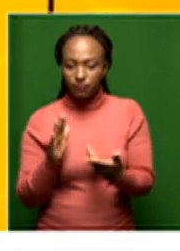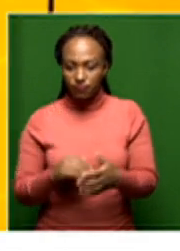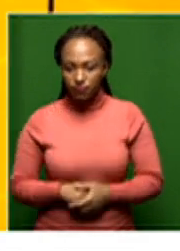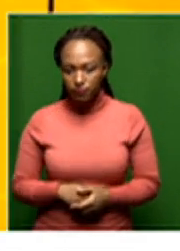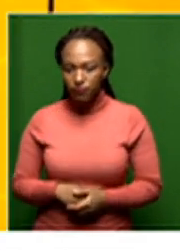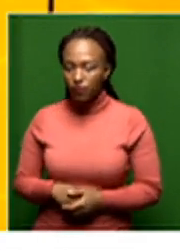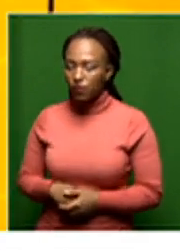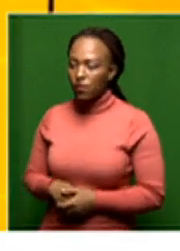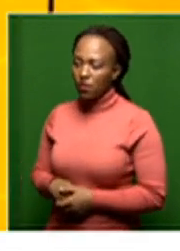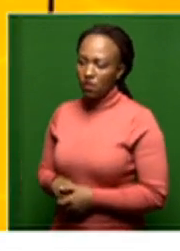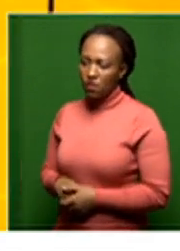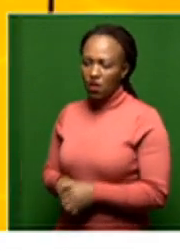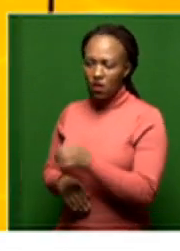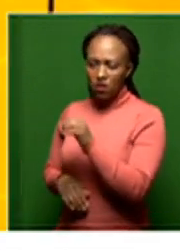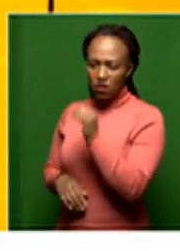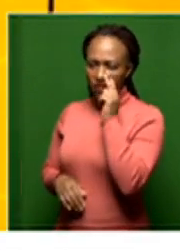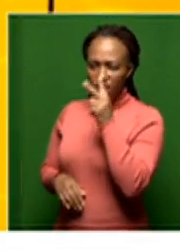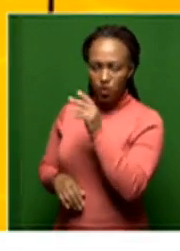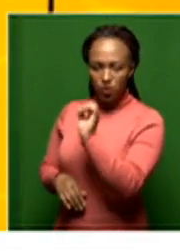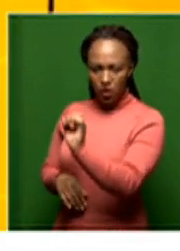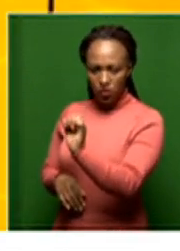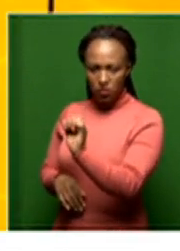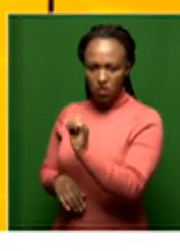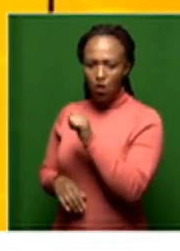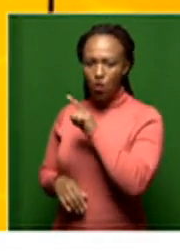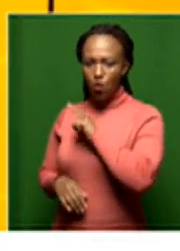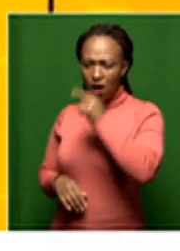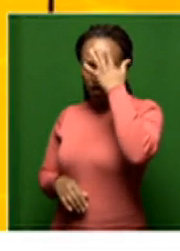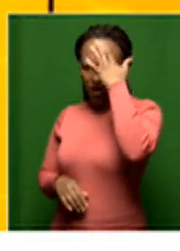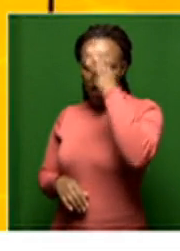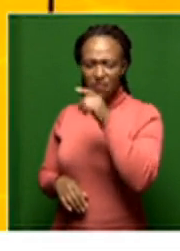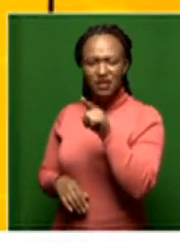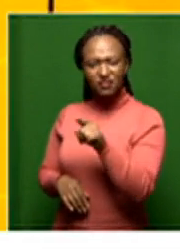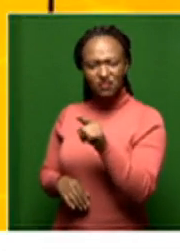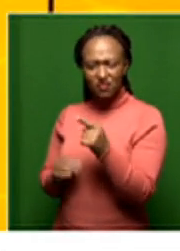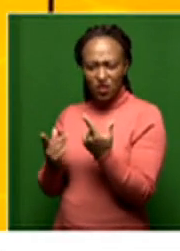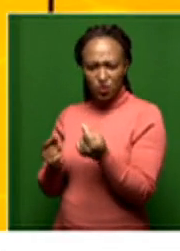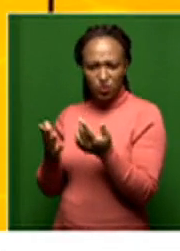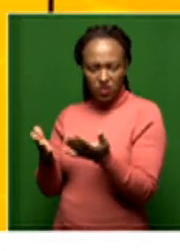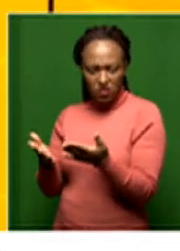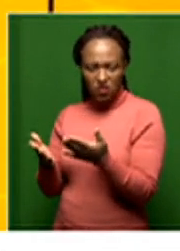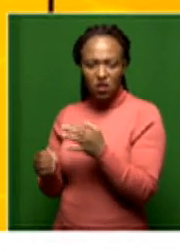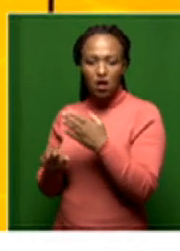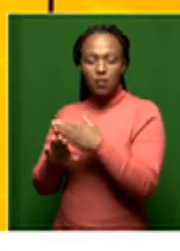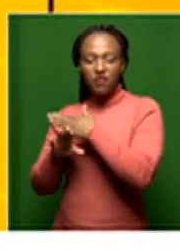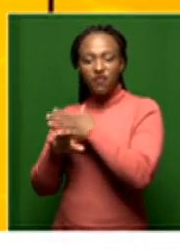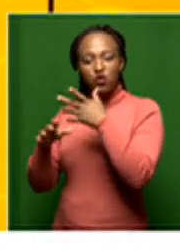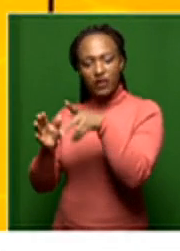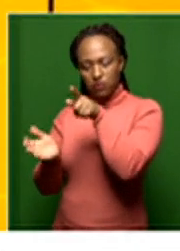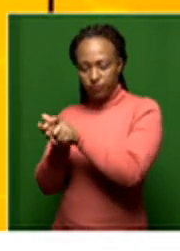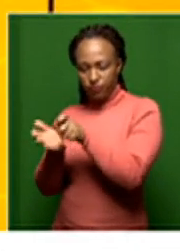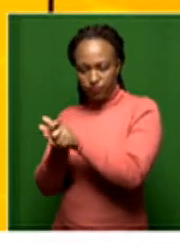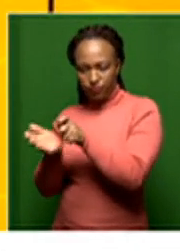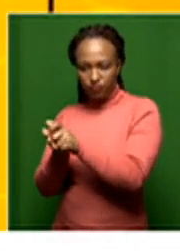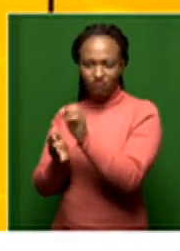So any of you, why is government taking the said approach? Because you've spoken about this, you've written about